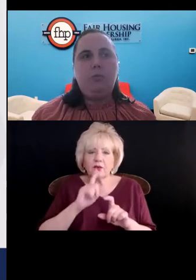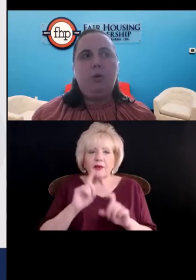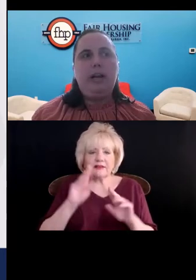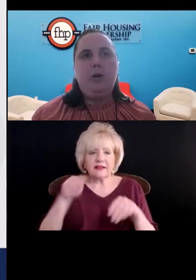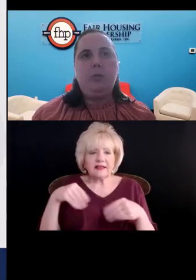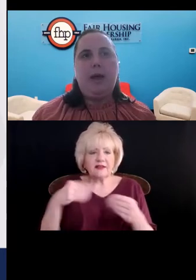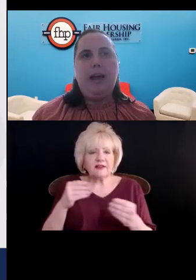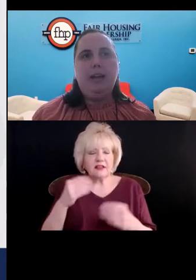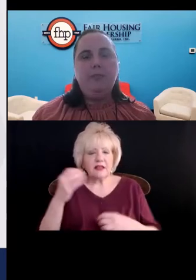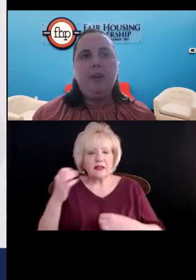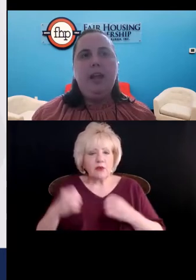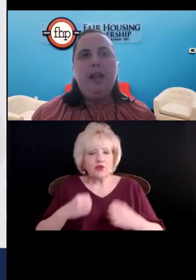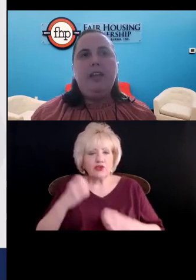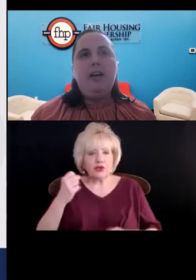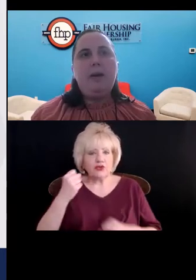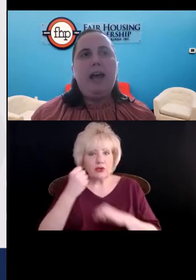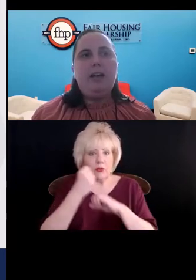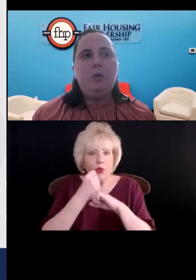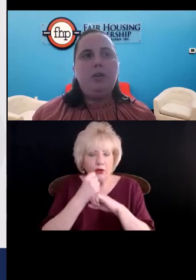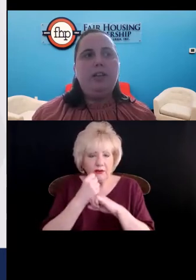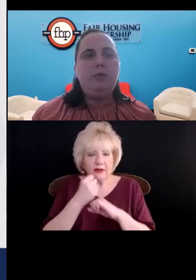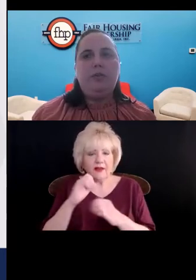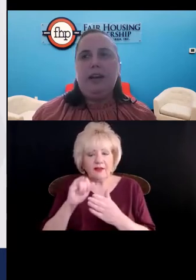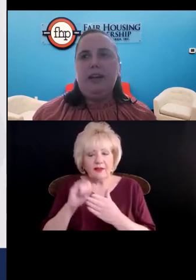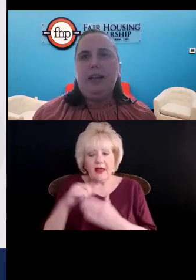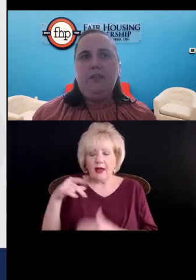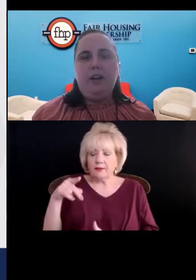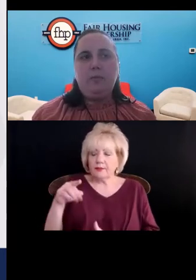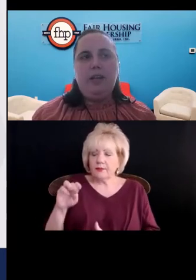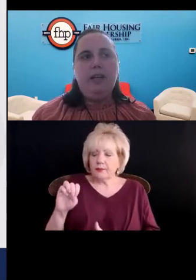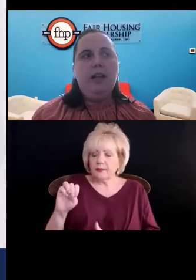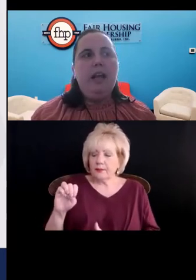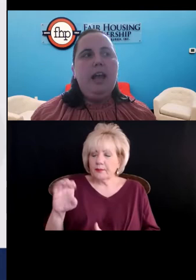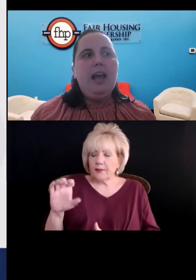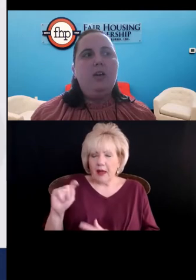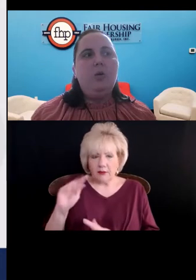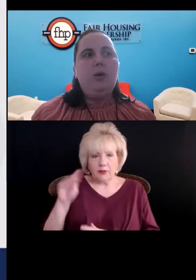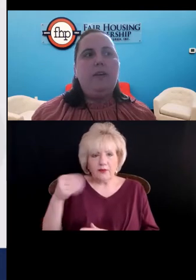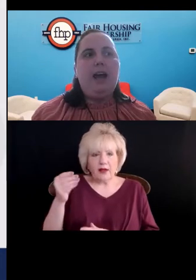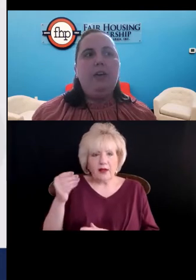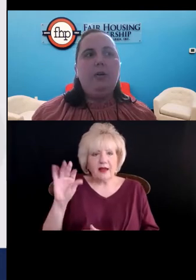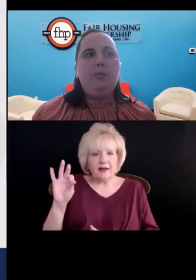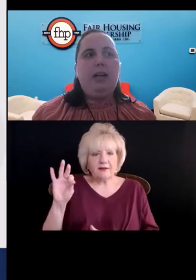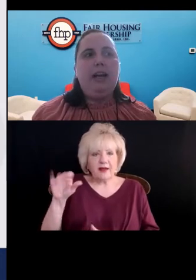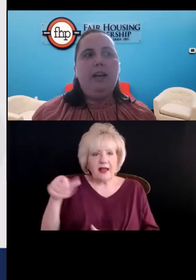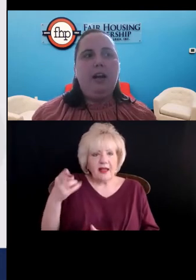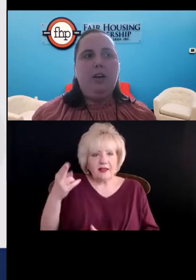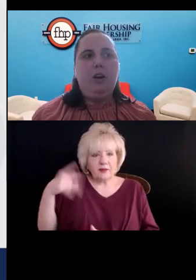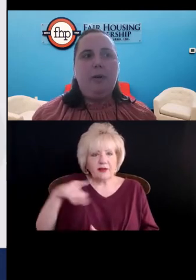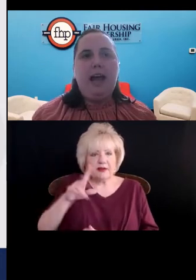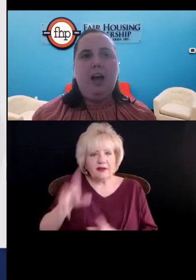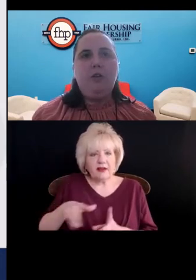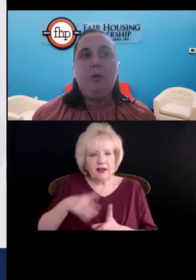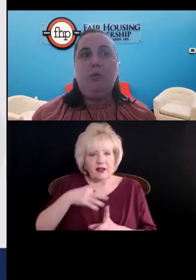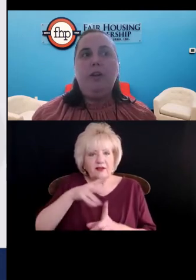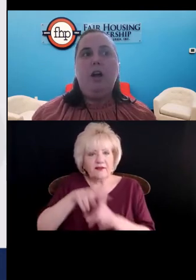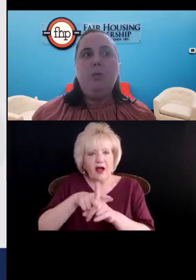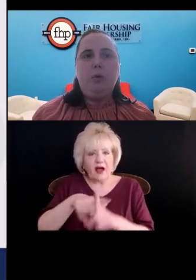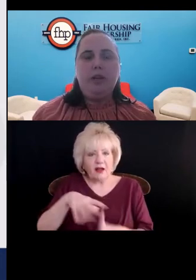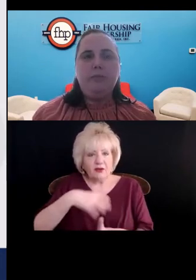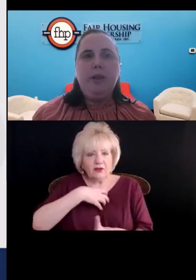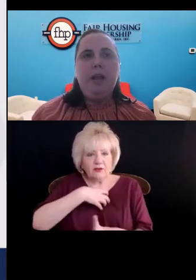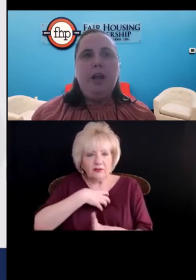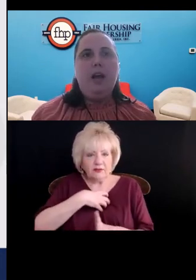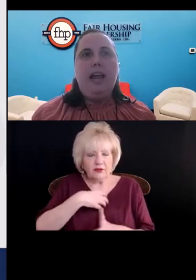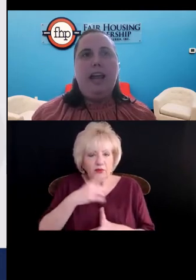emotional support animal packet. That packet was then provided to FHP and we filed a complaint at HUD on behalf of both the